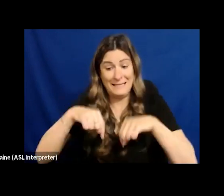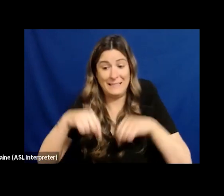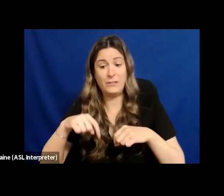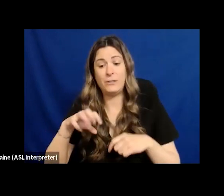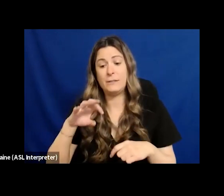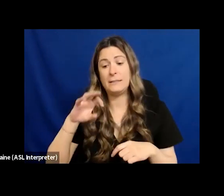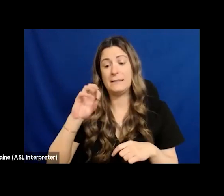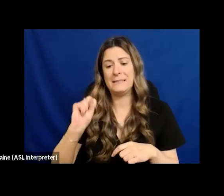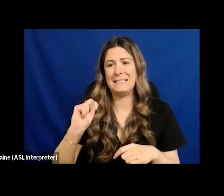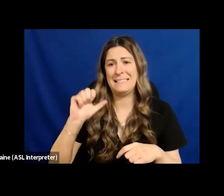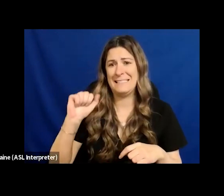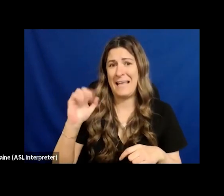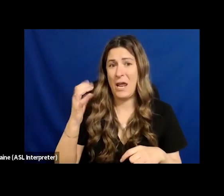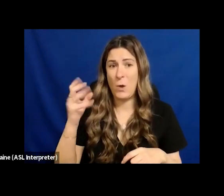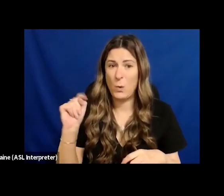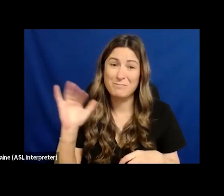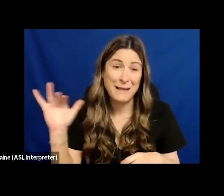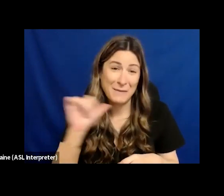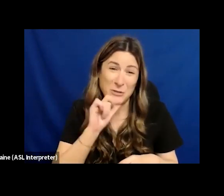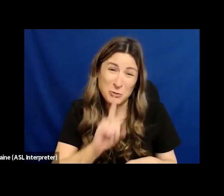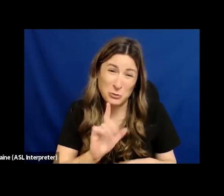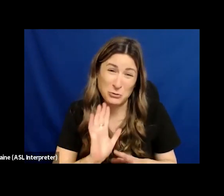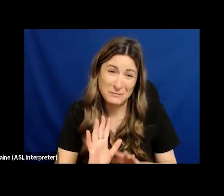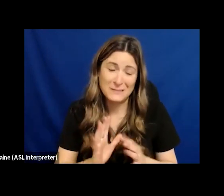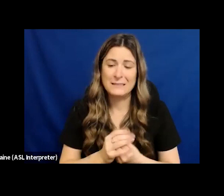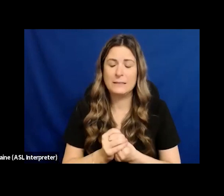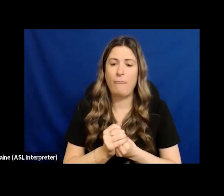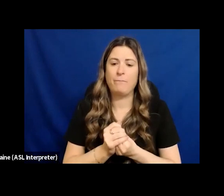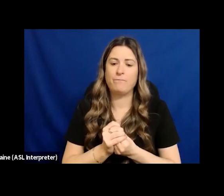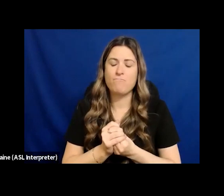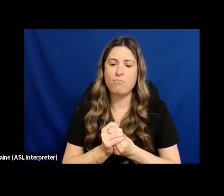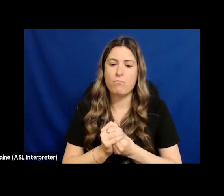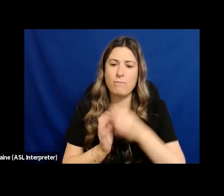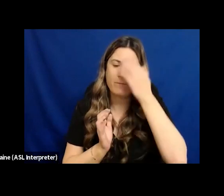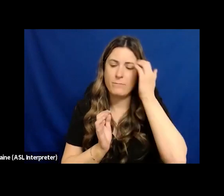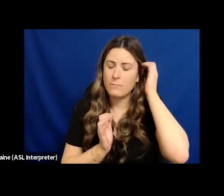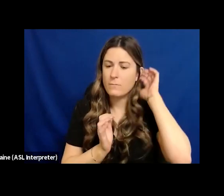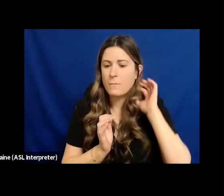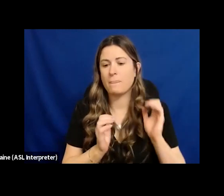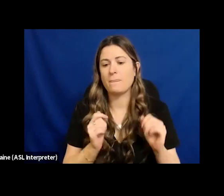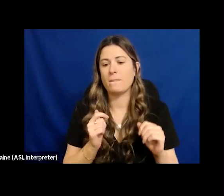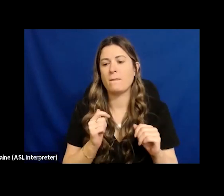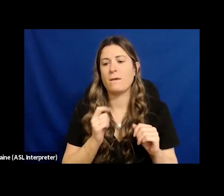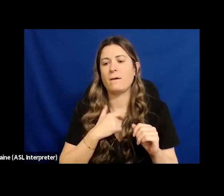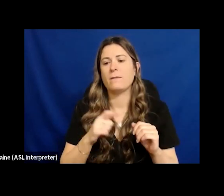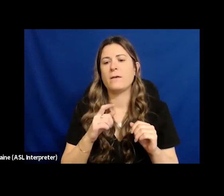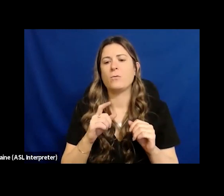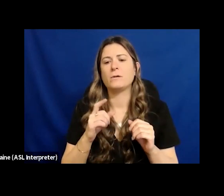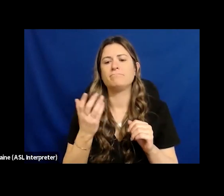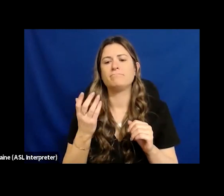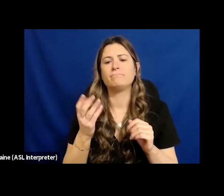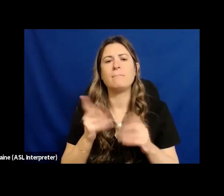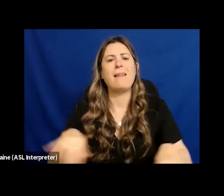we tested developers that came into our community who had been given